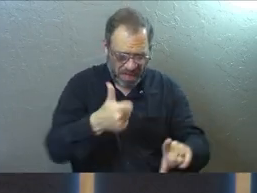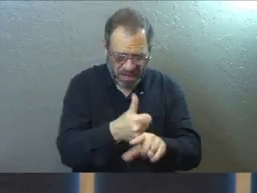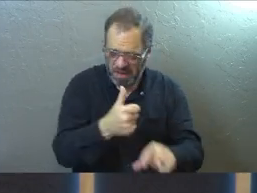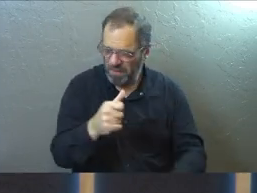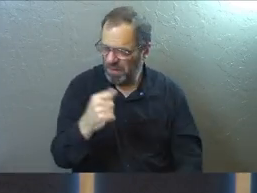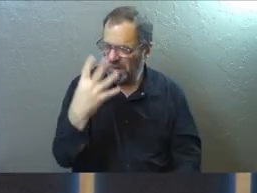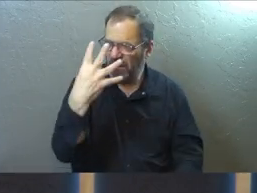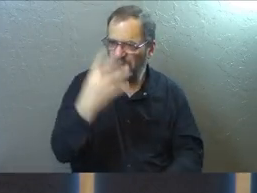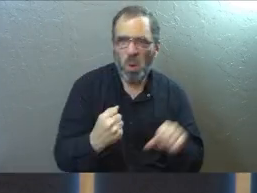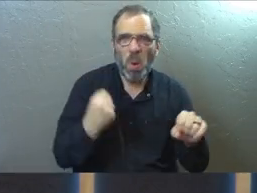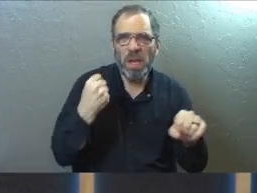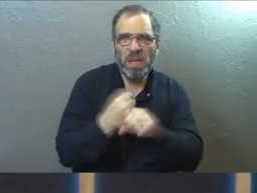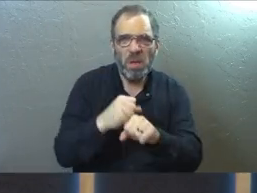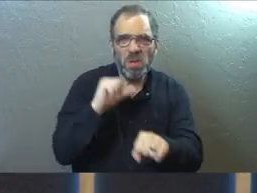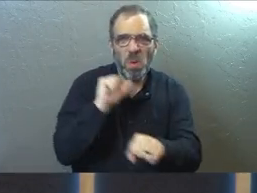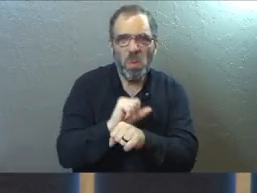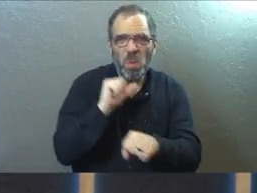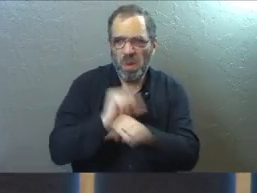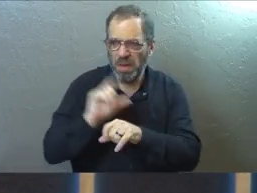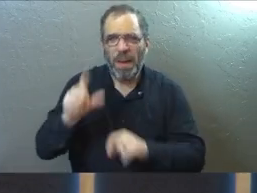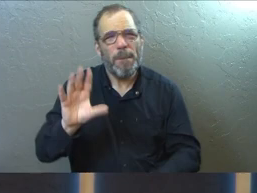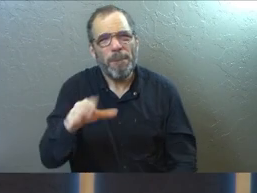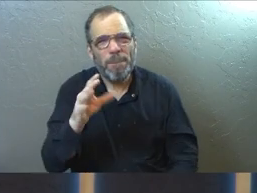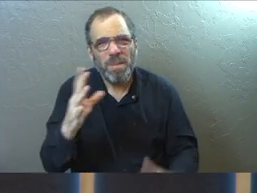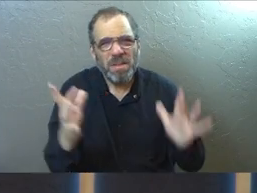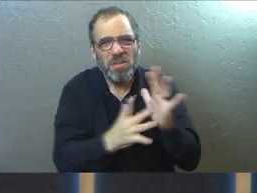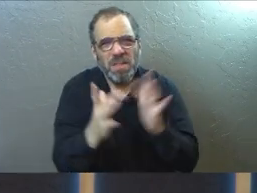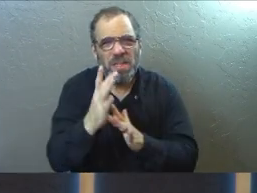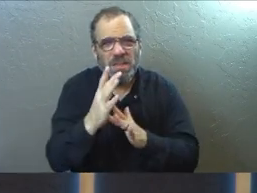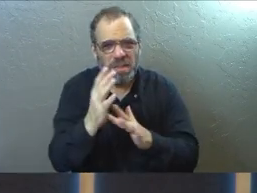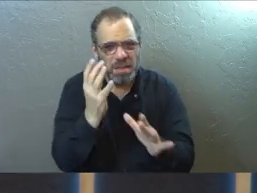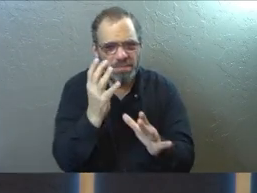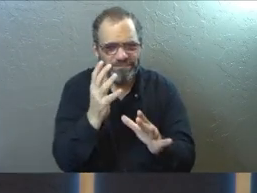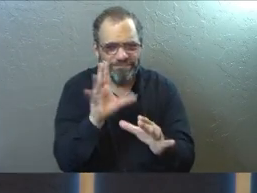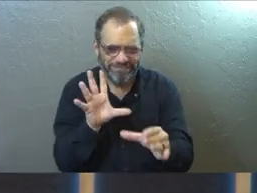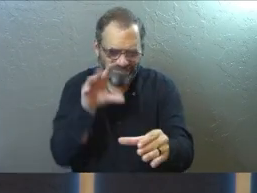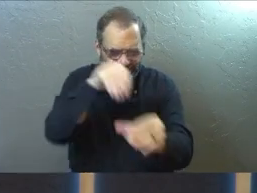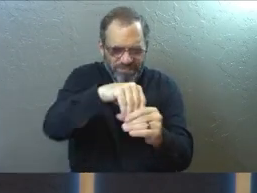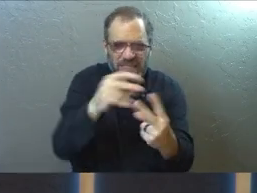probably four years of occupation up to that point. Do you see what Jesus built in them?